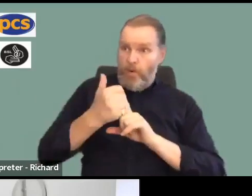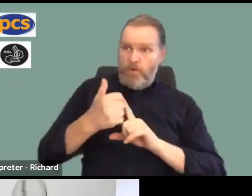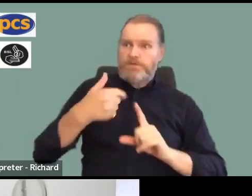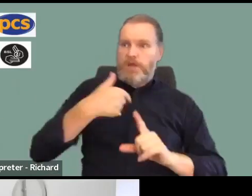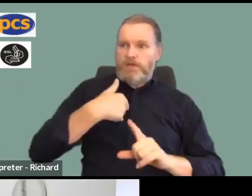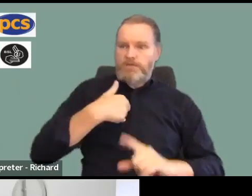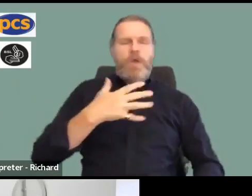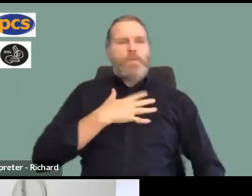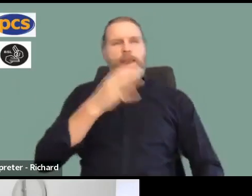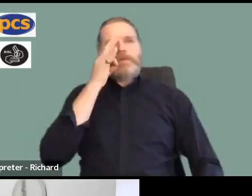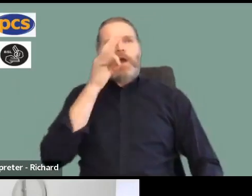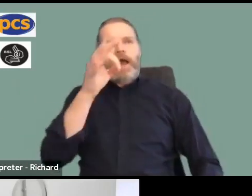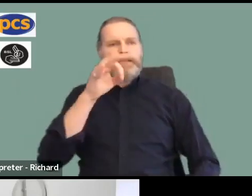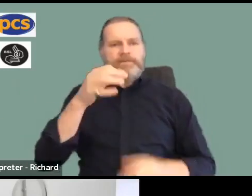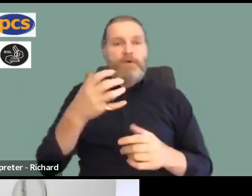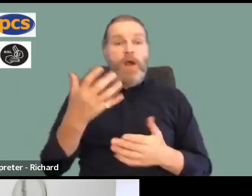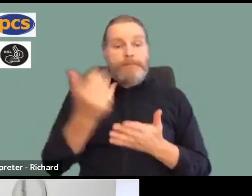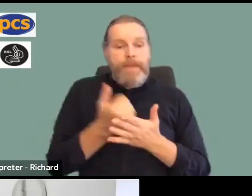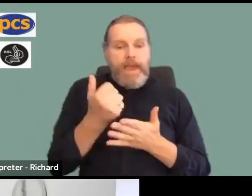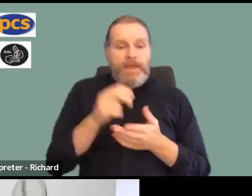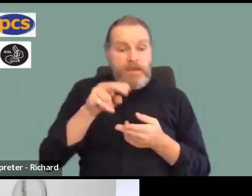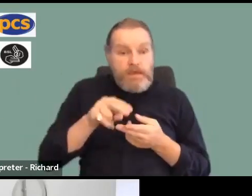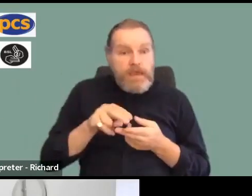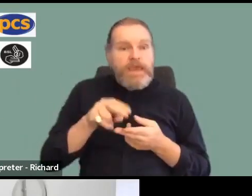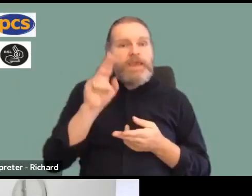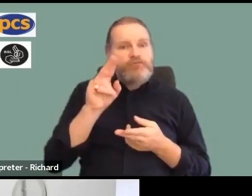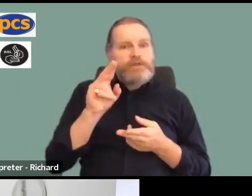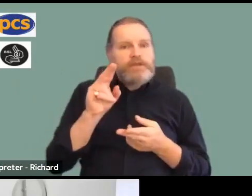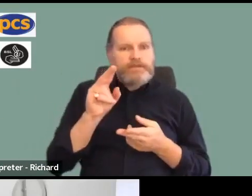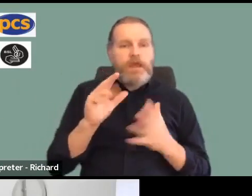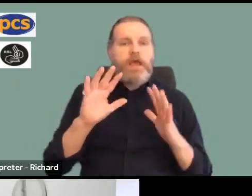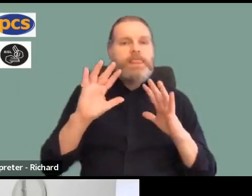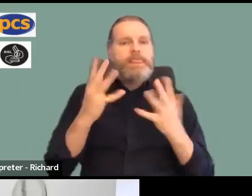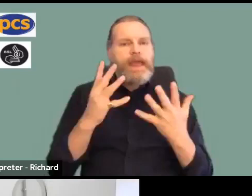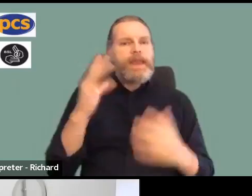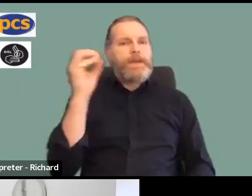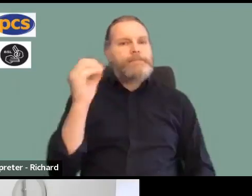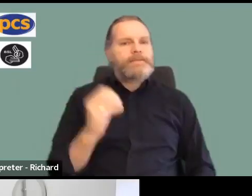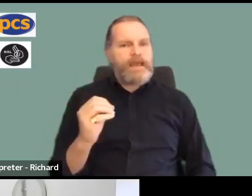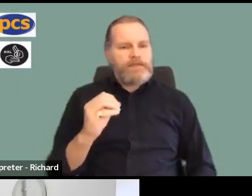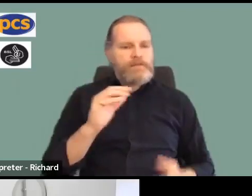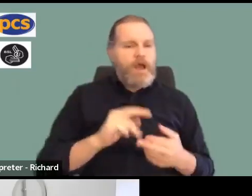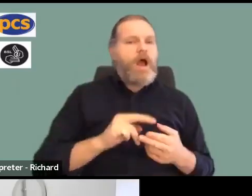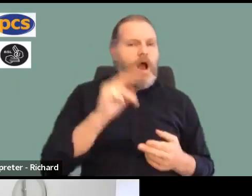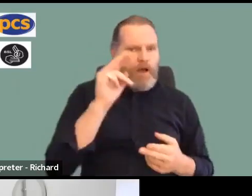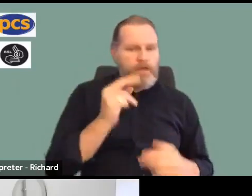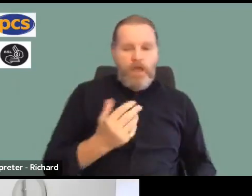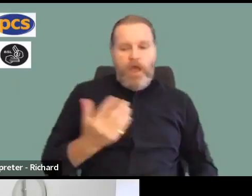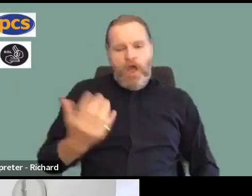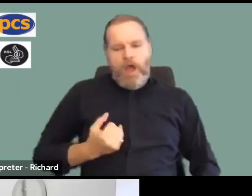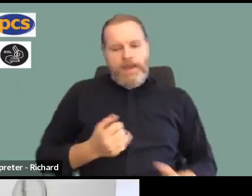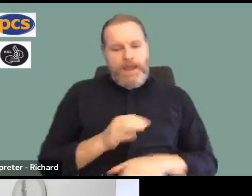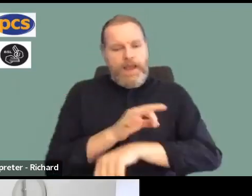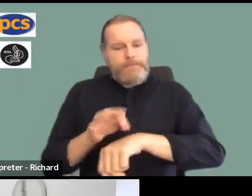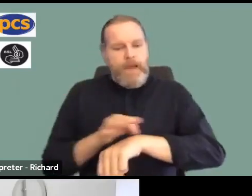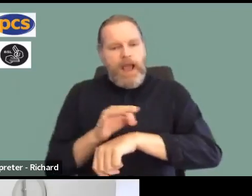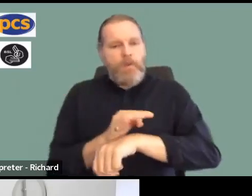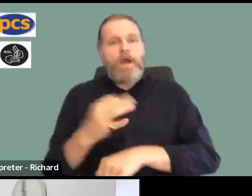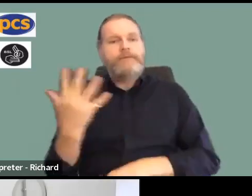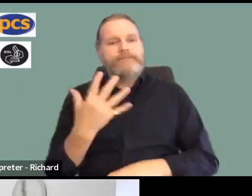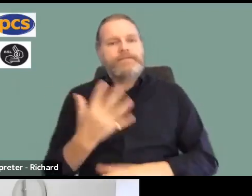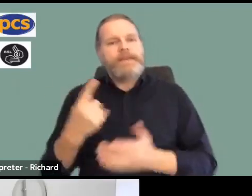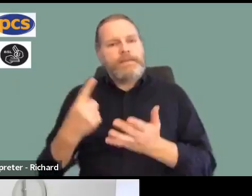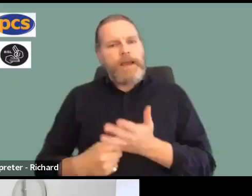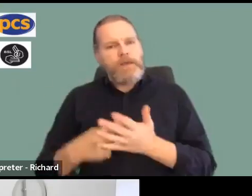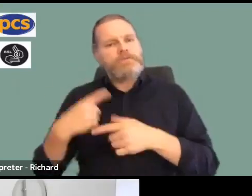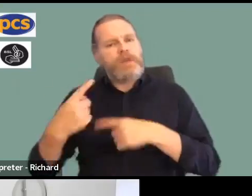pay claim with a 15 pounds an hour minimum wage and a move towards national bargaining. And we also asked whether people